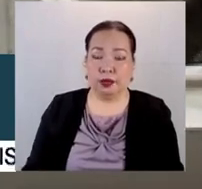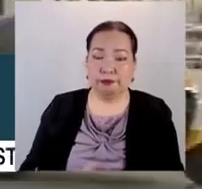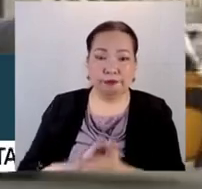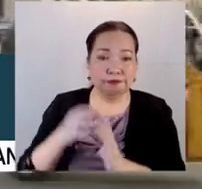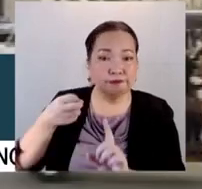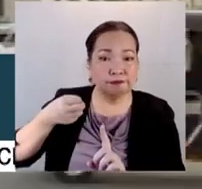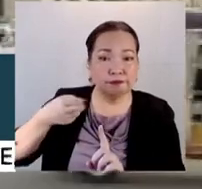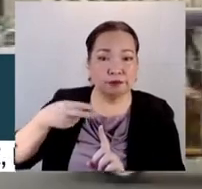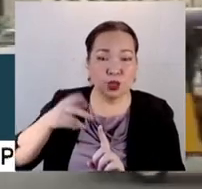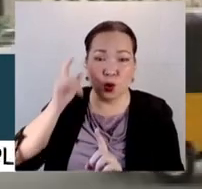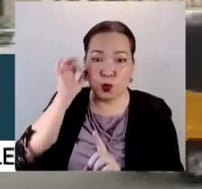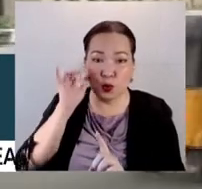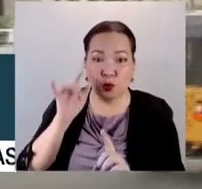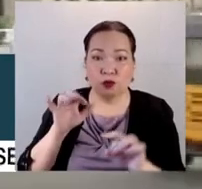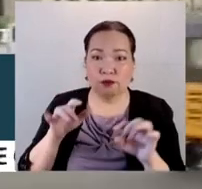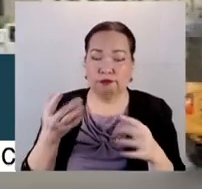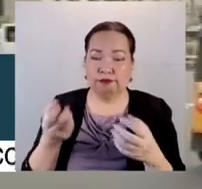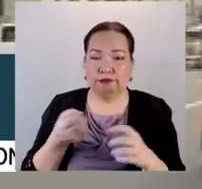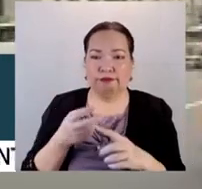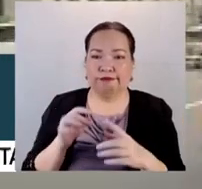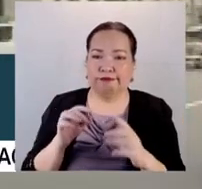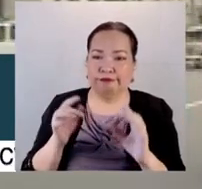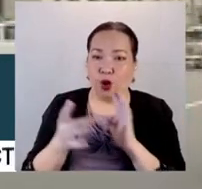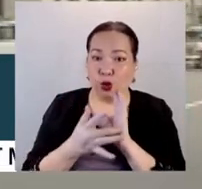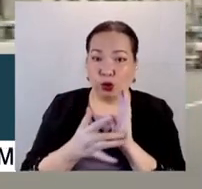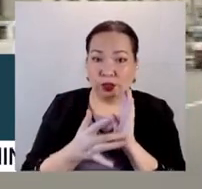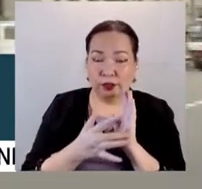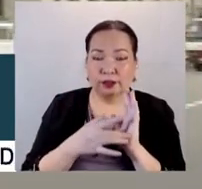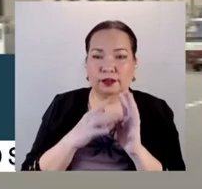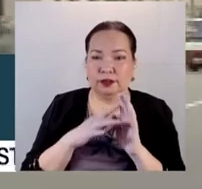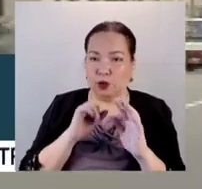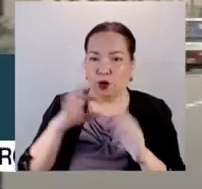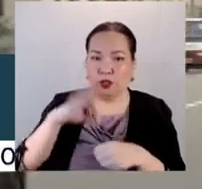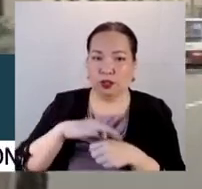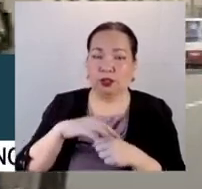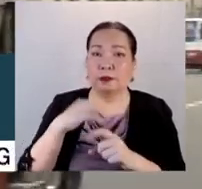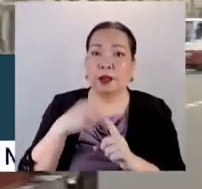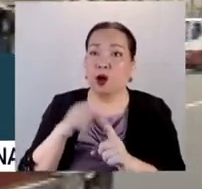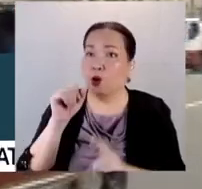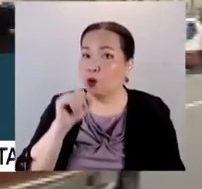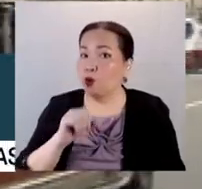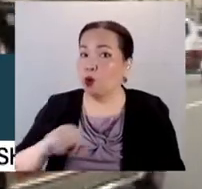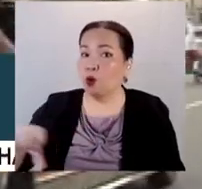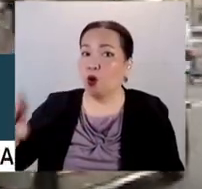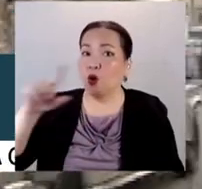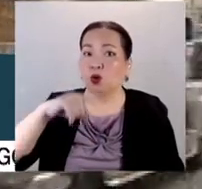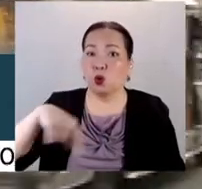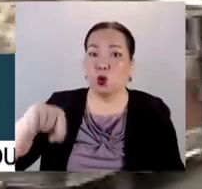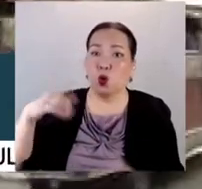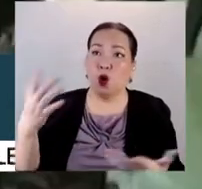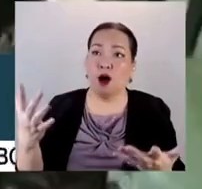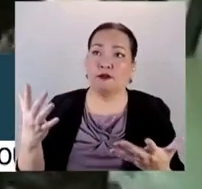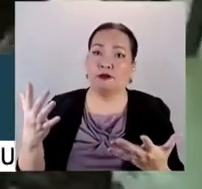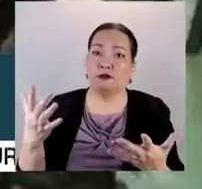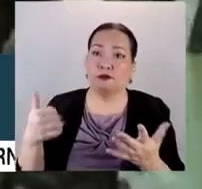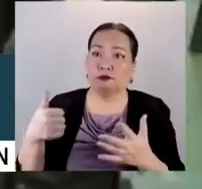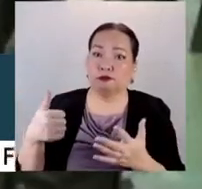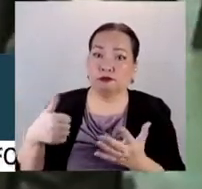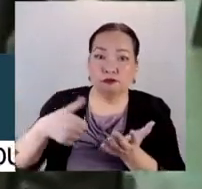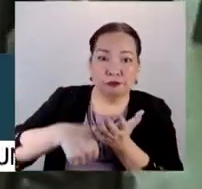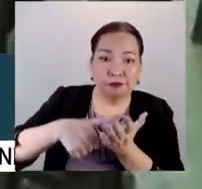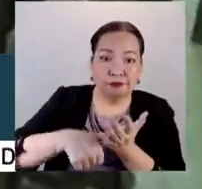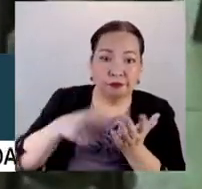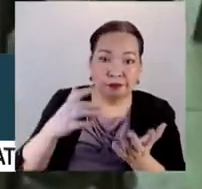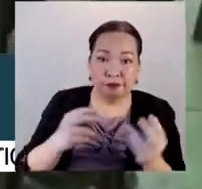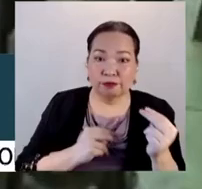election. Number two, mga sinasabi before, ensuring that all those who are candidates will appear in common elect debates. Sa limbawa, wala